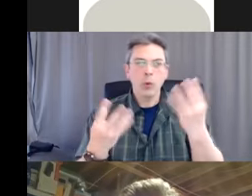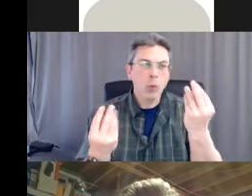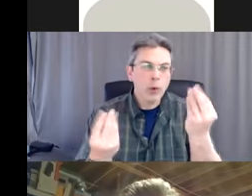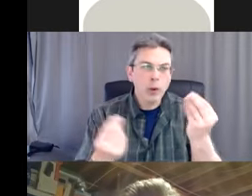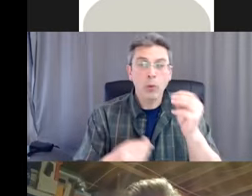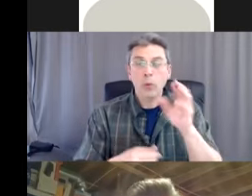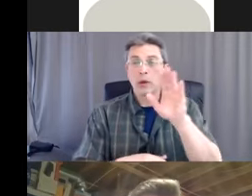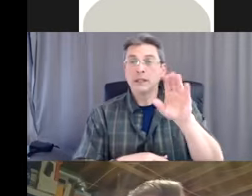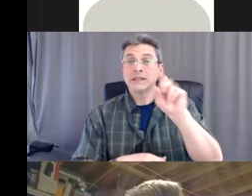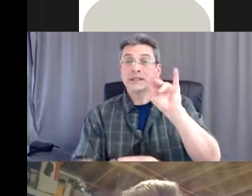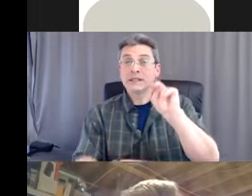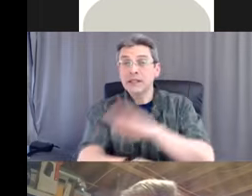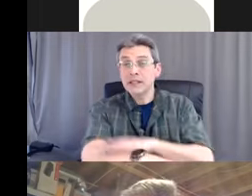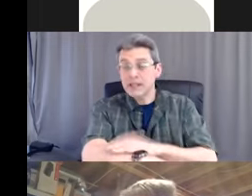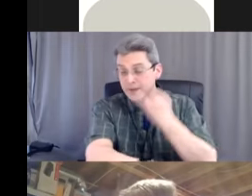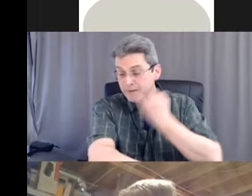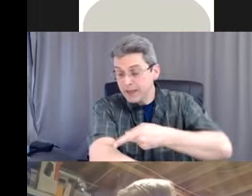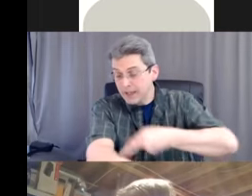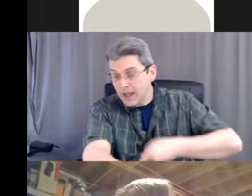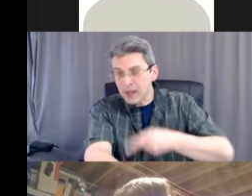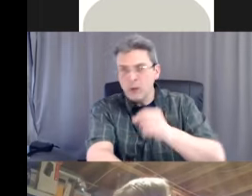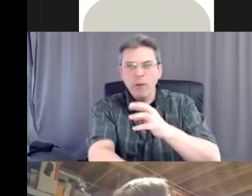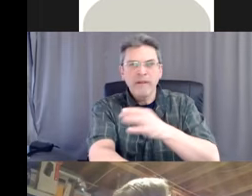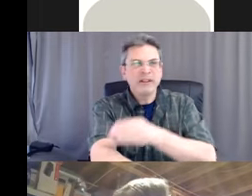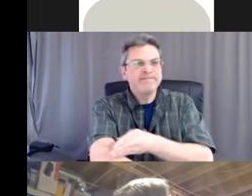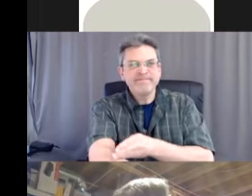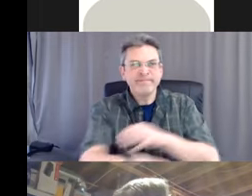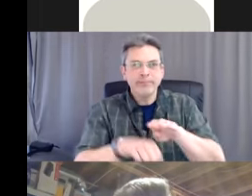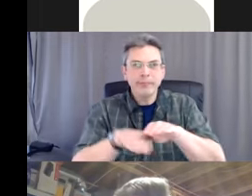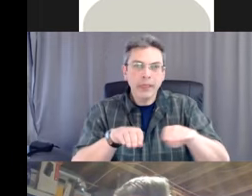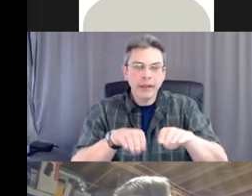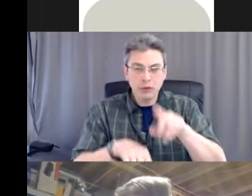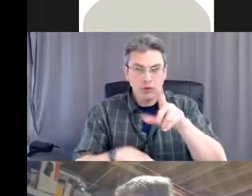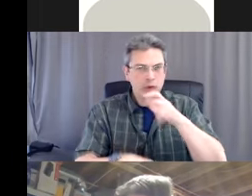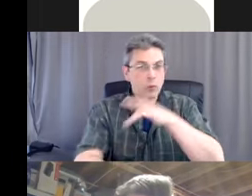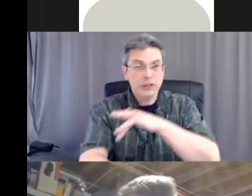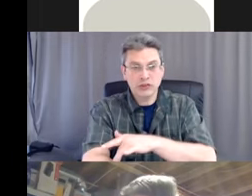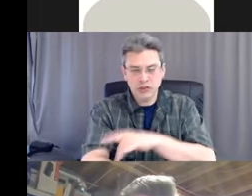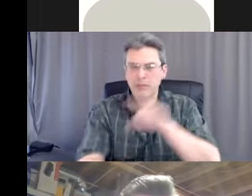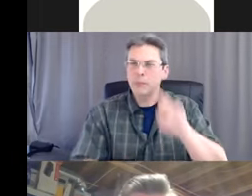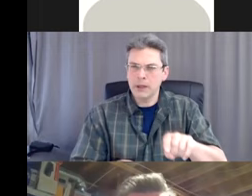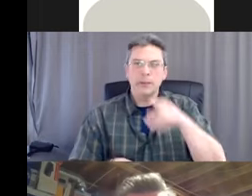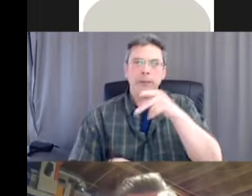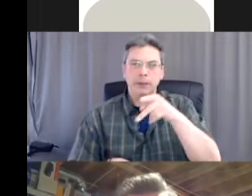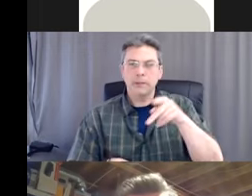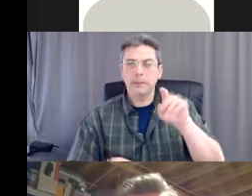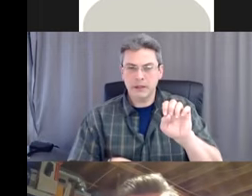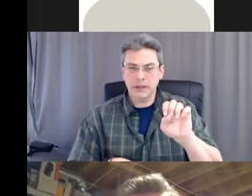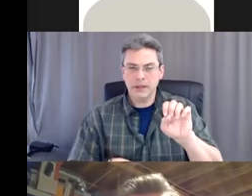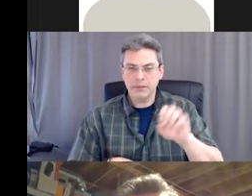skin. If you do have issues, and some people do have issues, they actually make alcohol